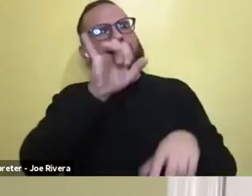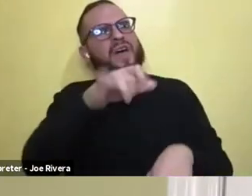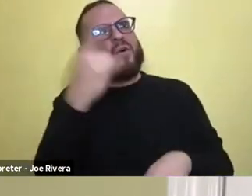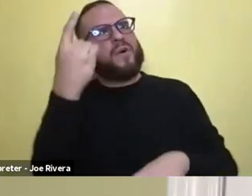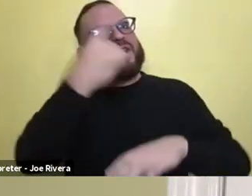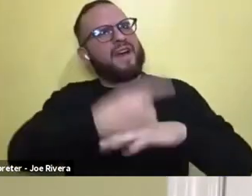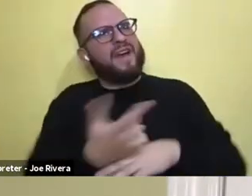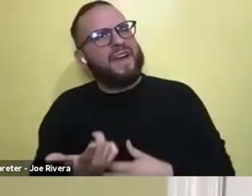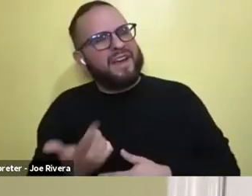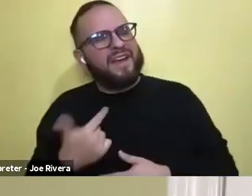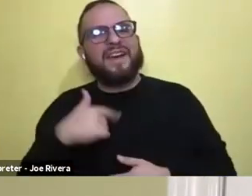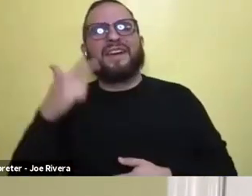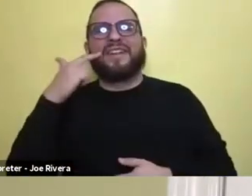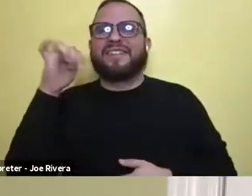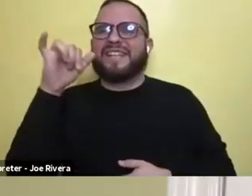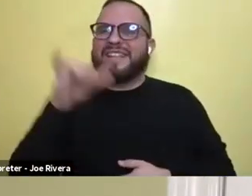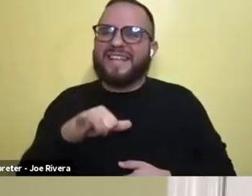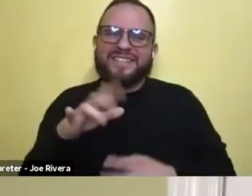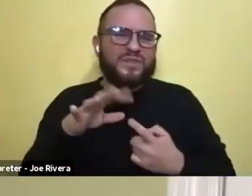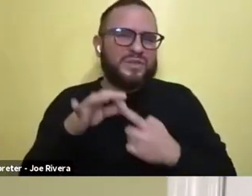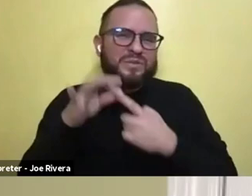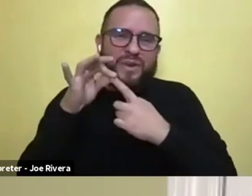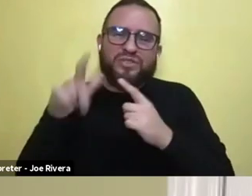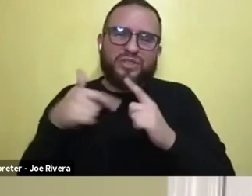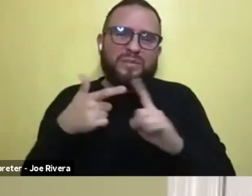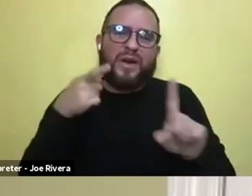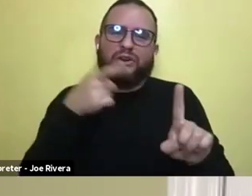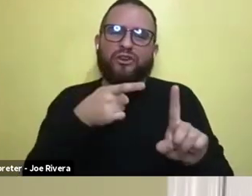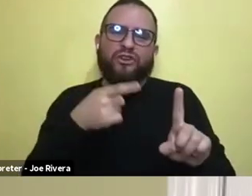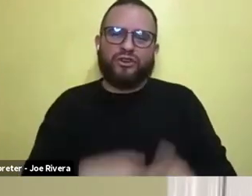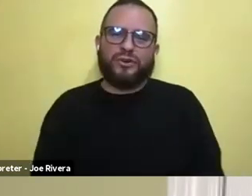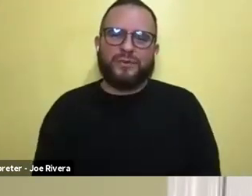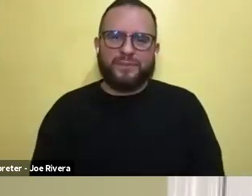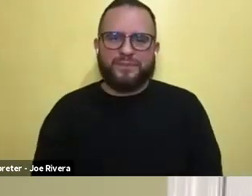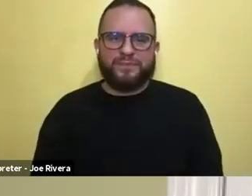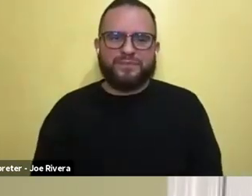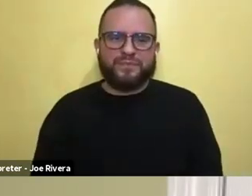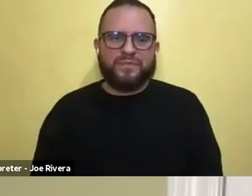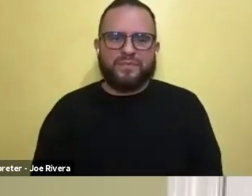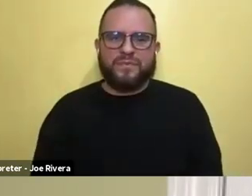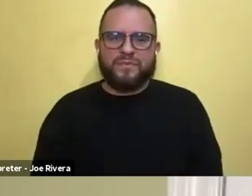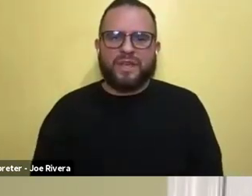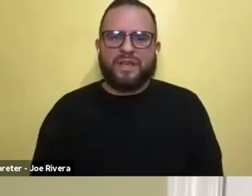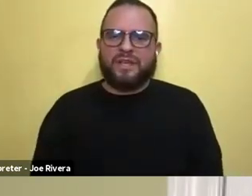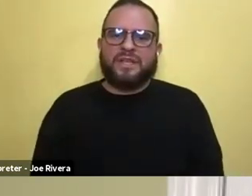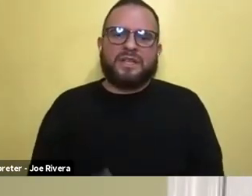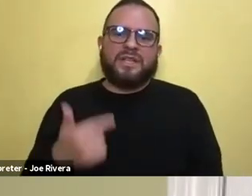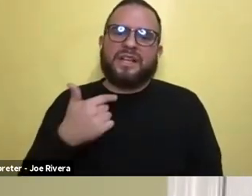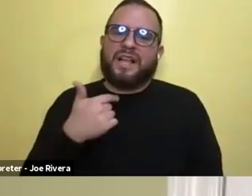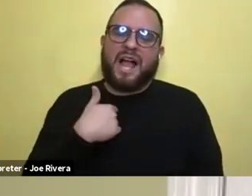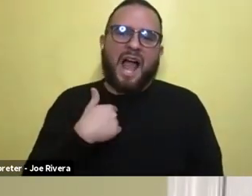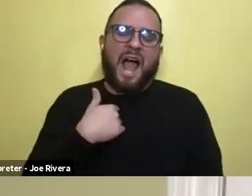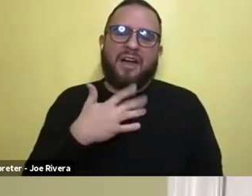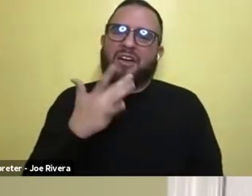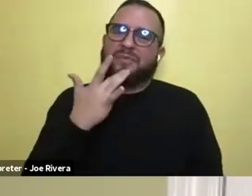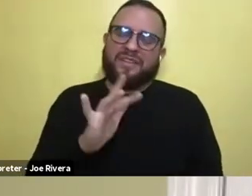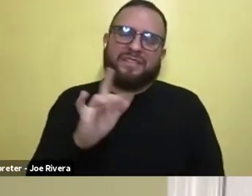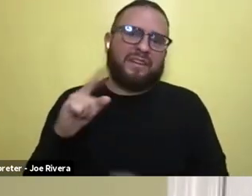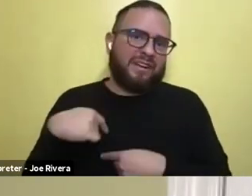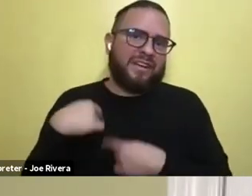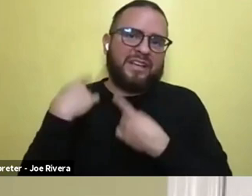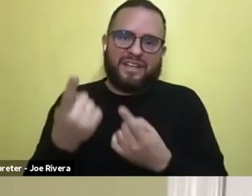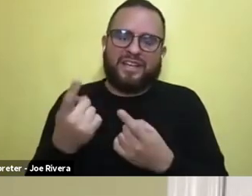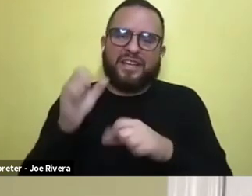that's, you know, what's so special about her. Um, and I'm, I've been extremely lucky to work with, um, various